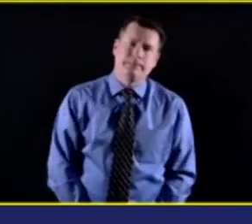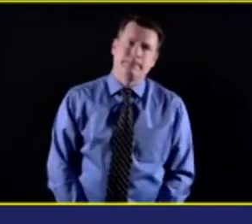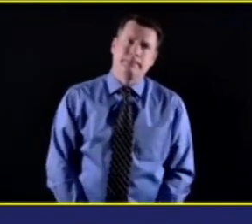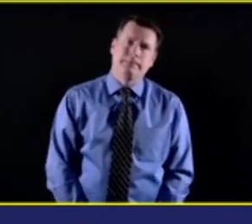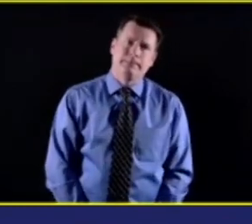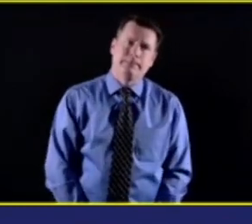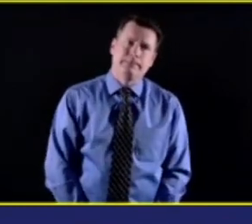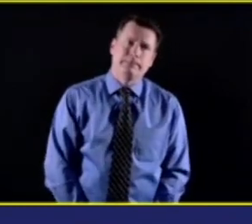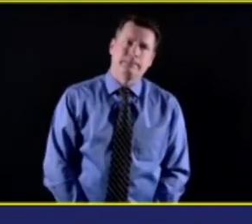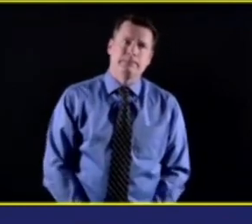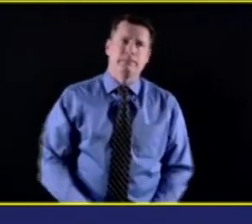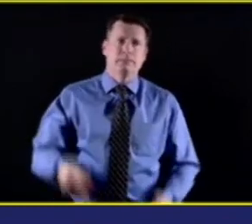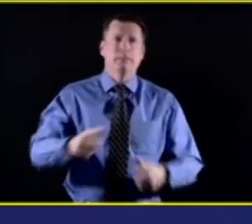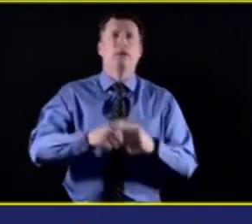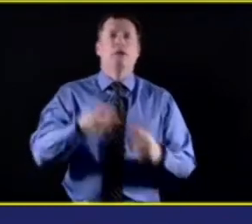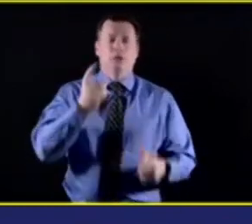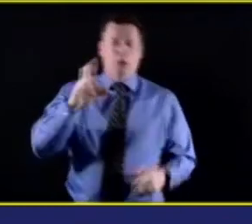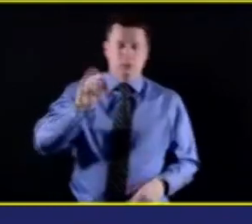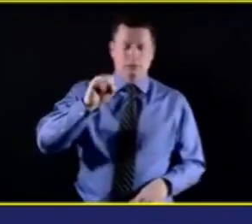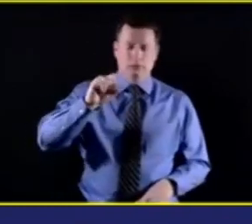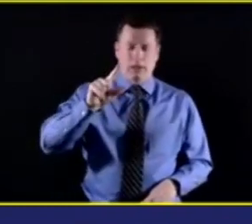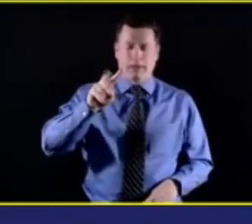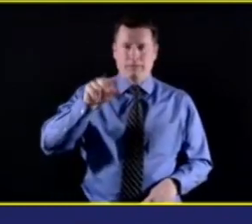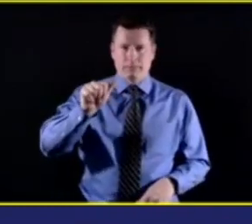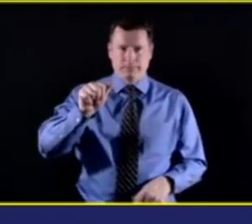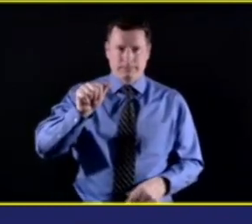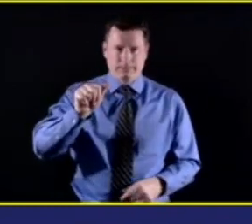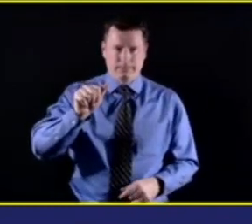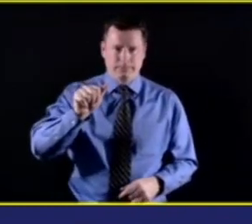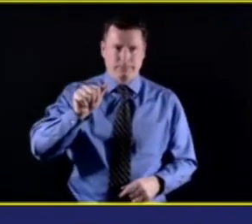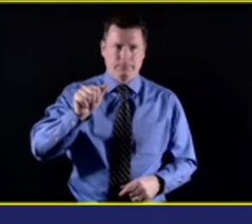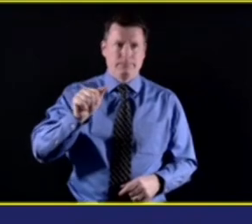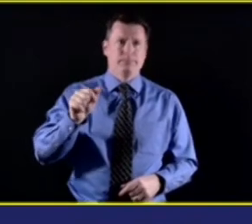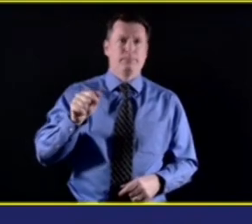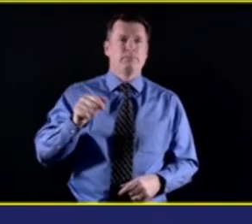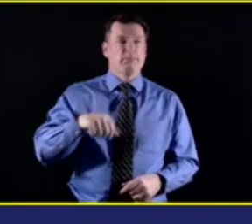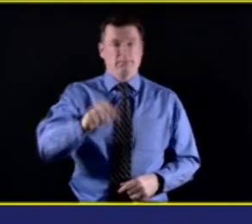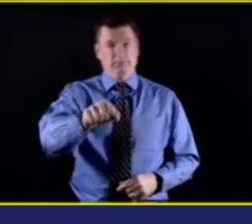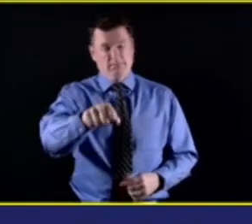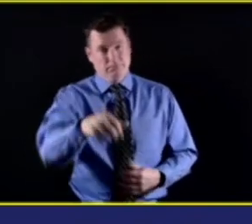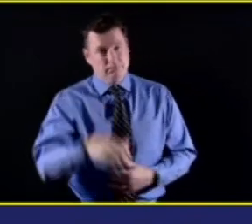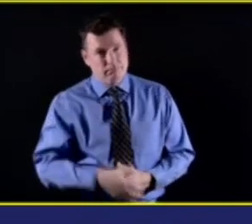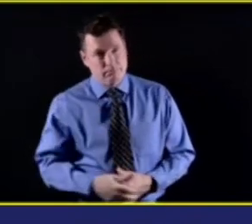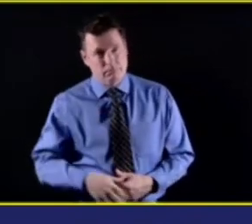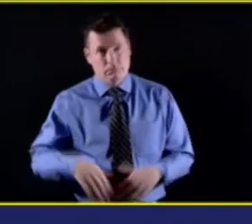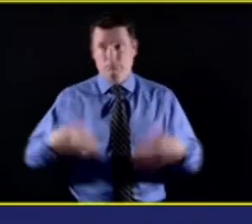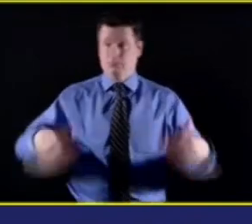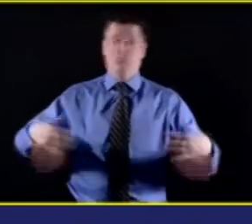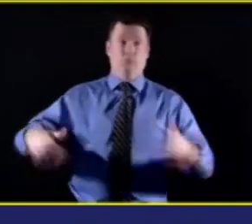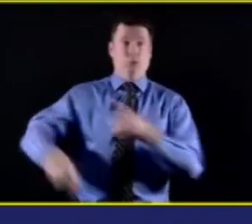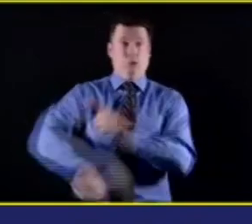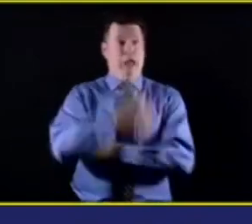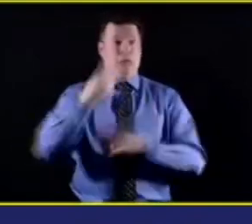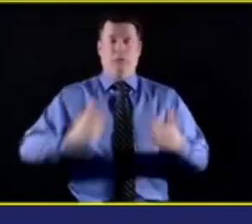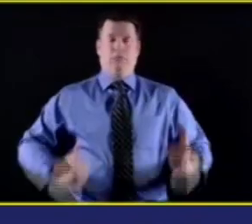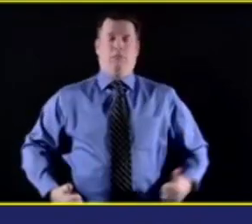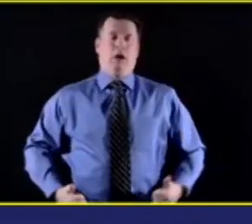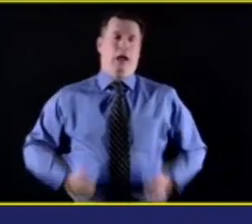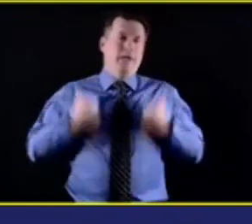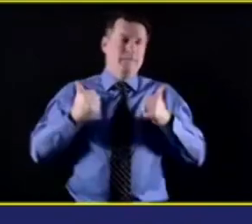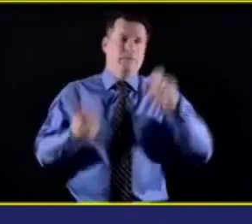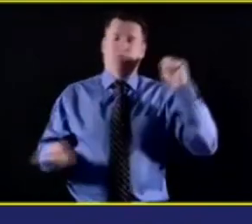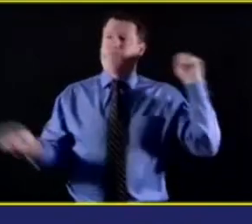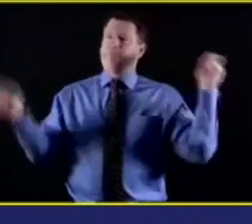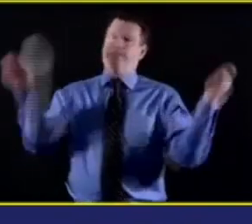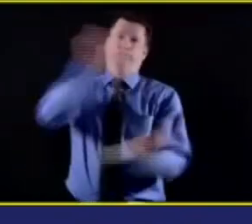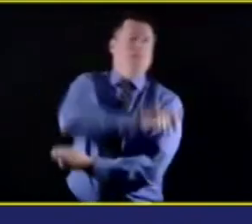sort of like what we've been calling like sort of like this new normal, um, is that a lot of times, you know, kids flourish, especially when,